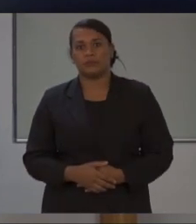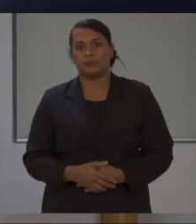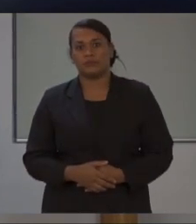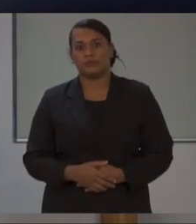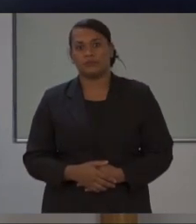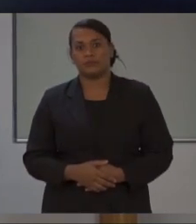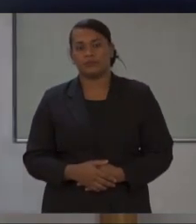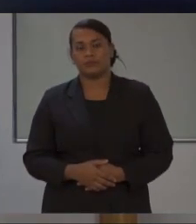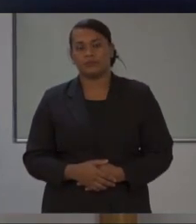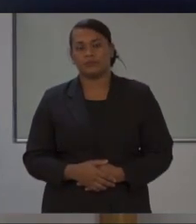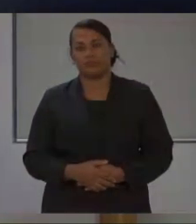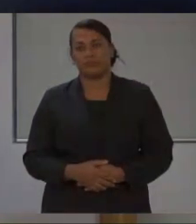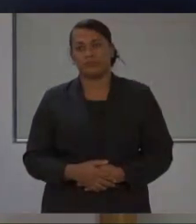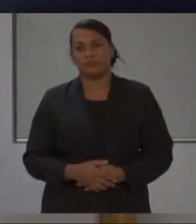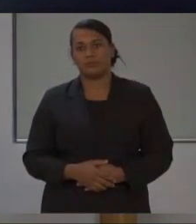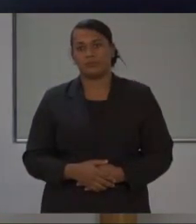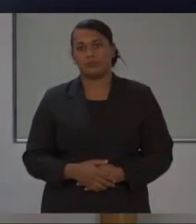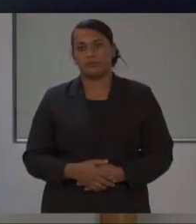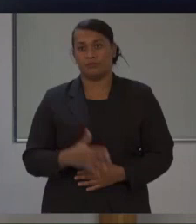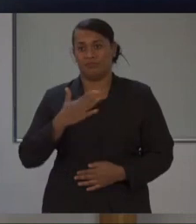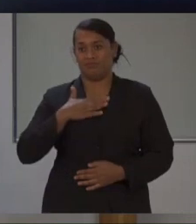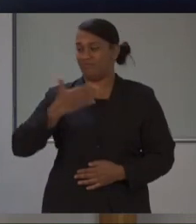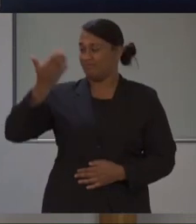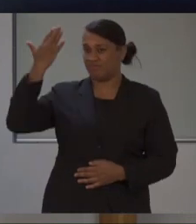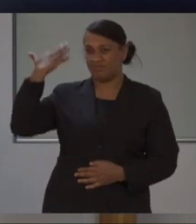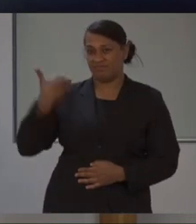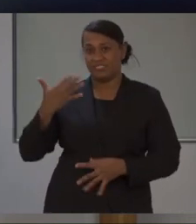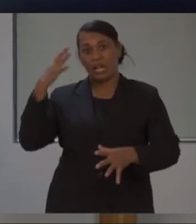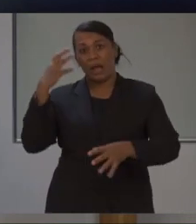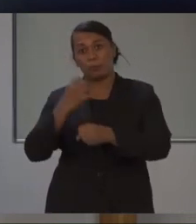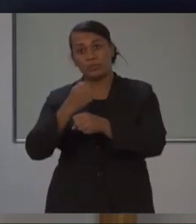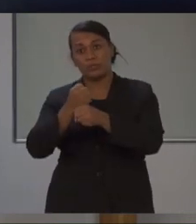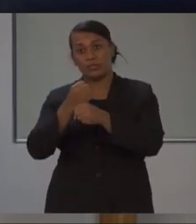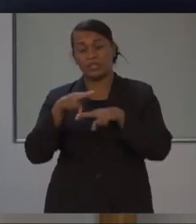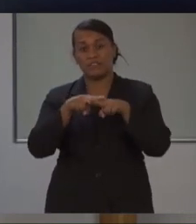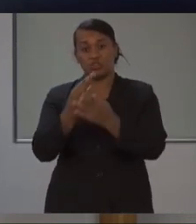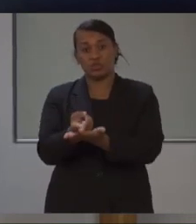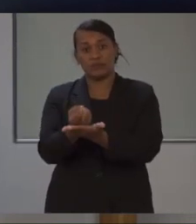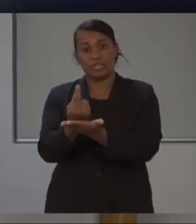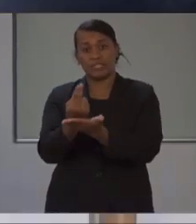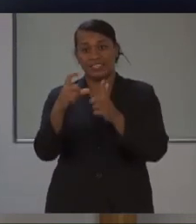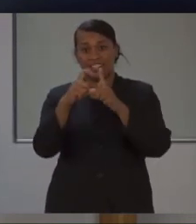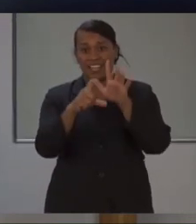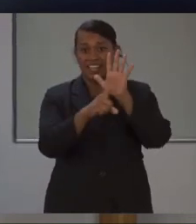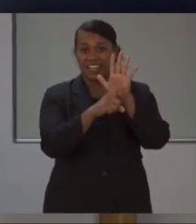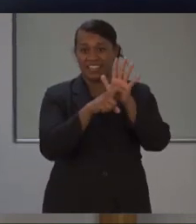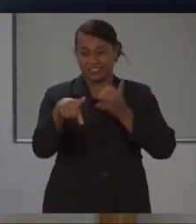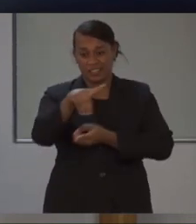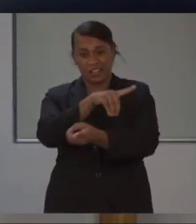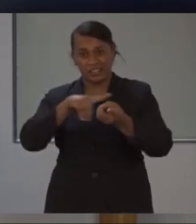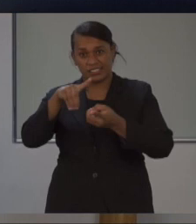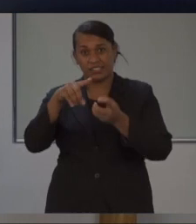last update on Fiji's recovery from Cyclone Herald and COVID-19, we've made great